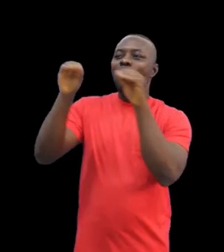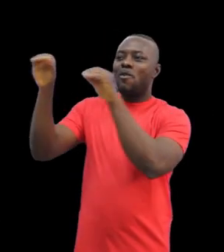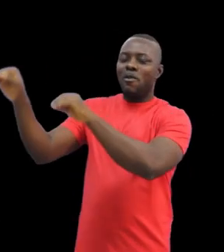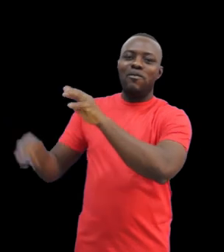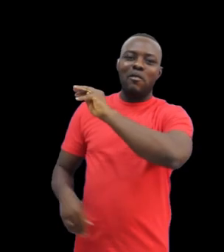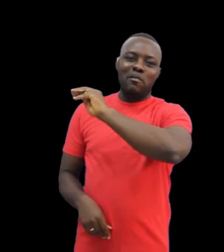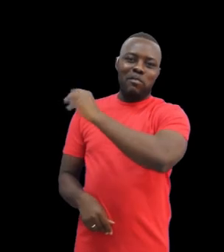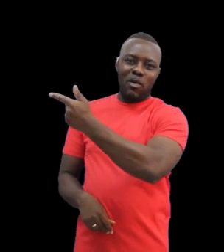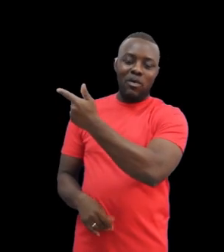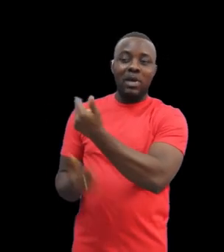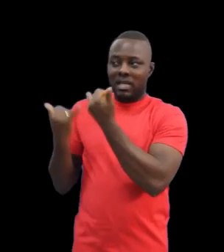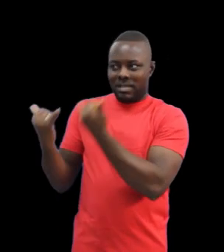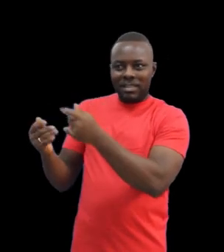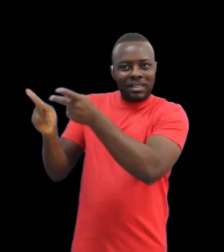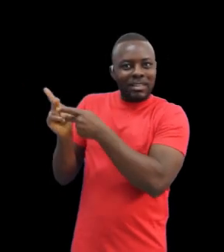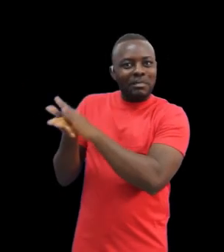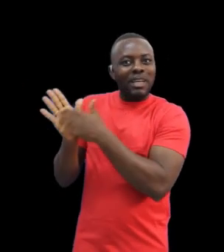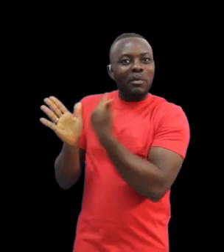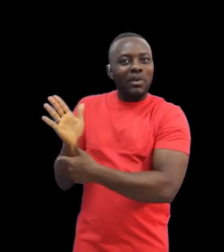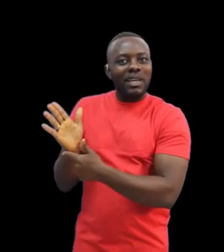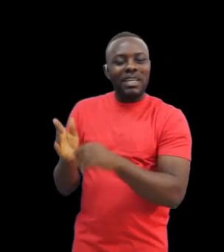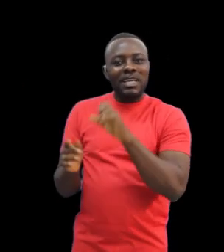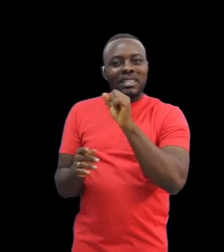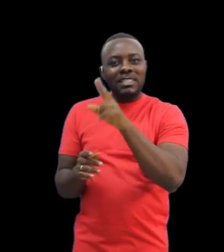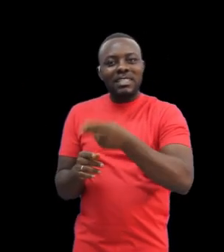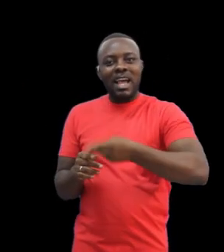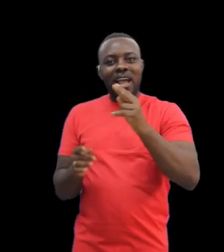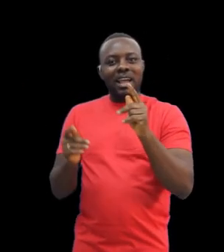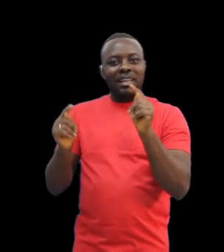Ikriapim, now the Senior High Technical School for the Deaf.